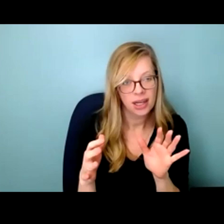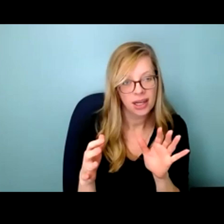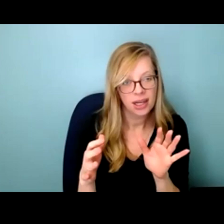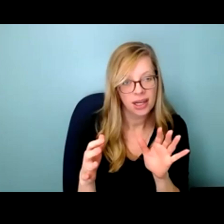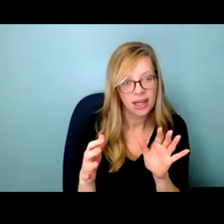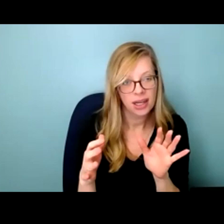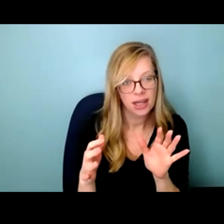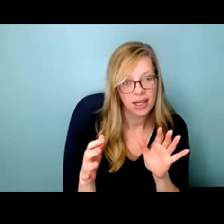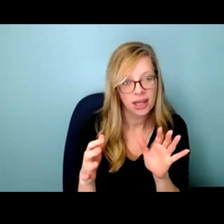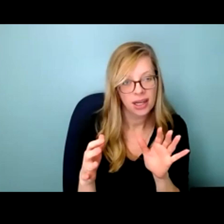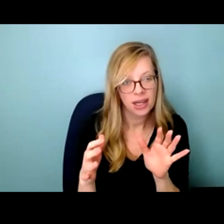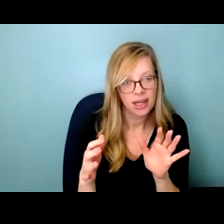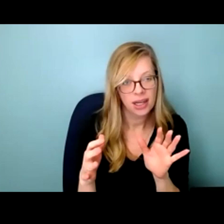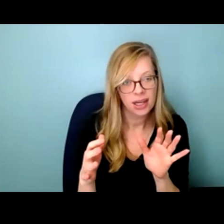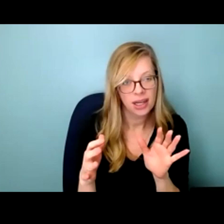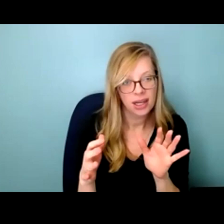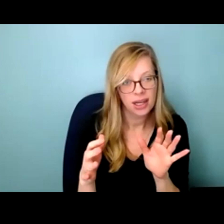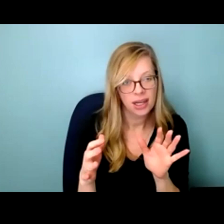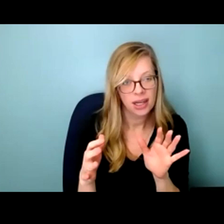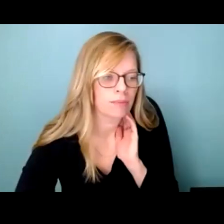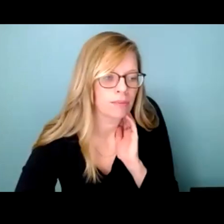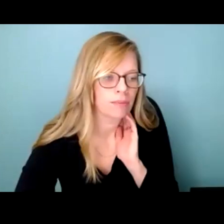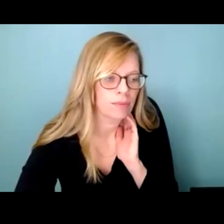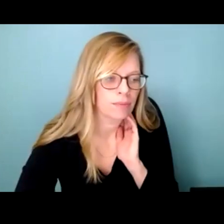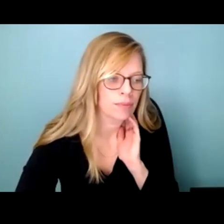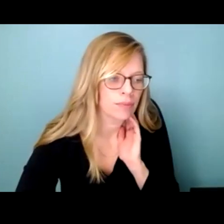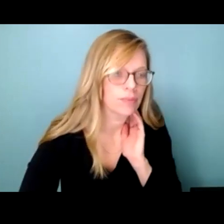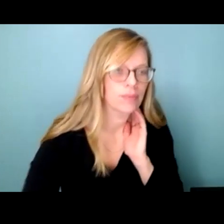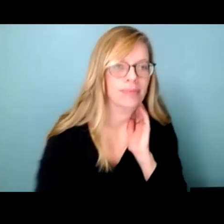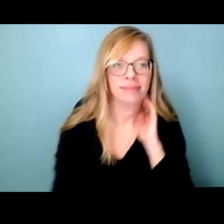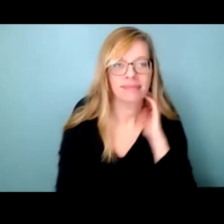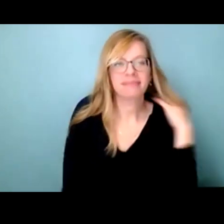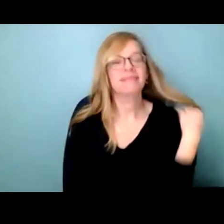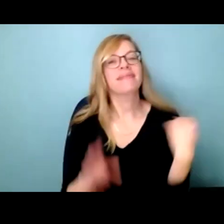Hey everybody, it's just trickling back, um,